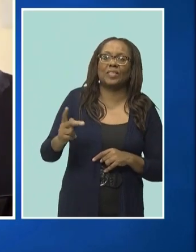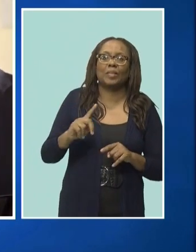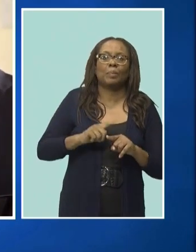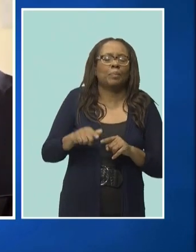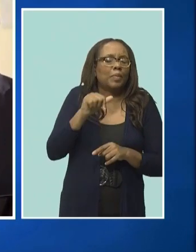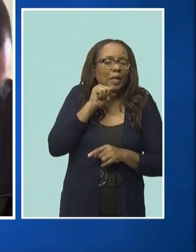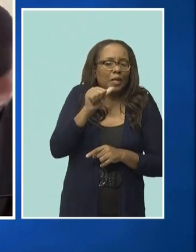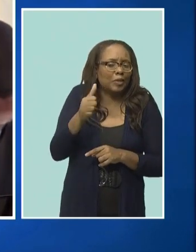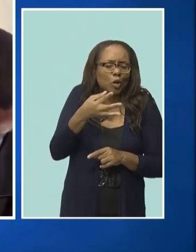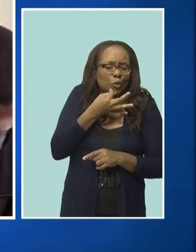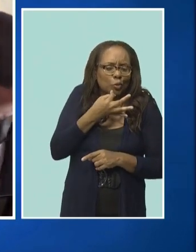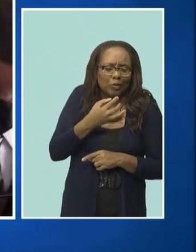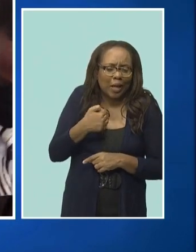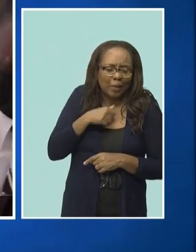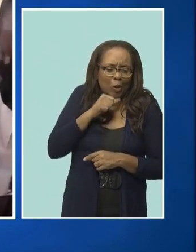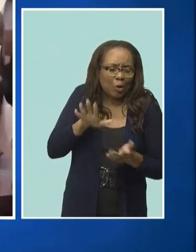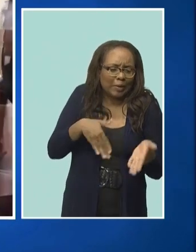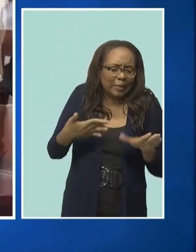soon.